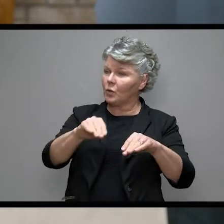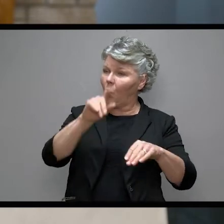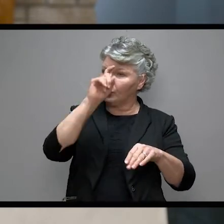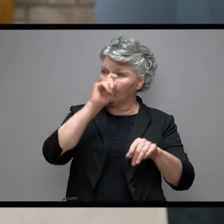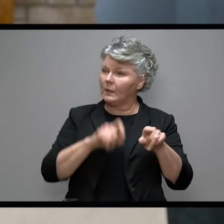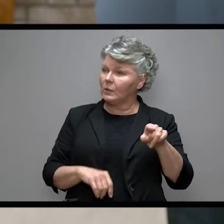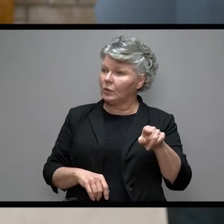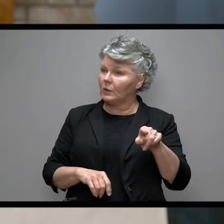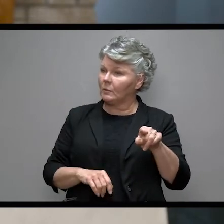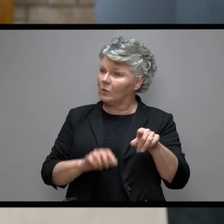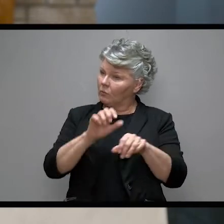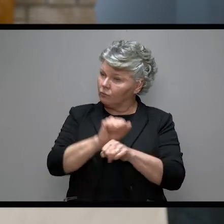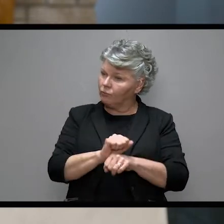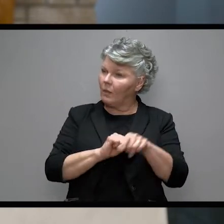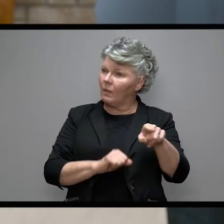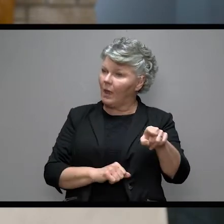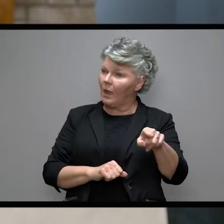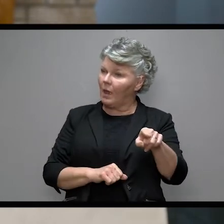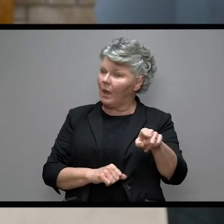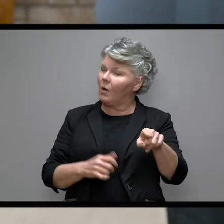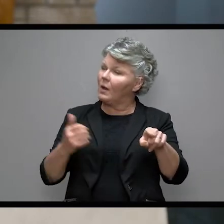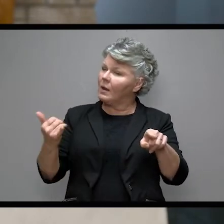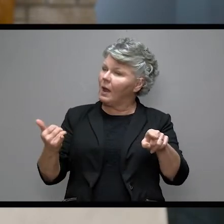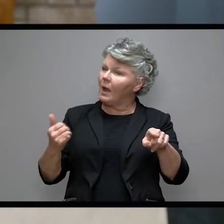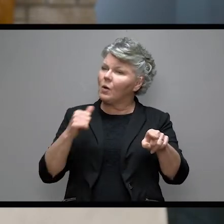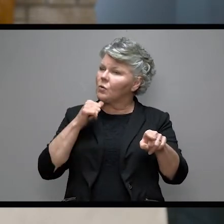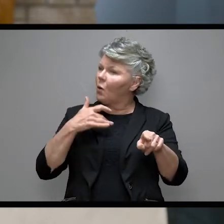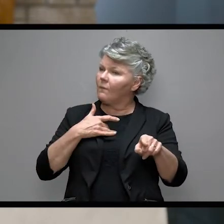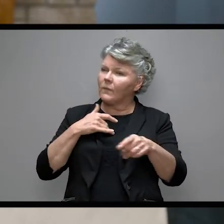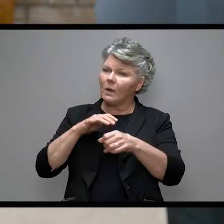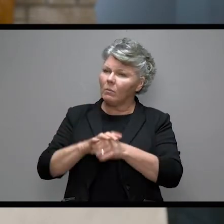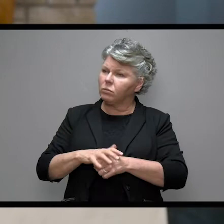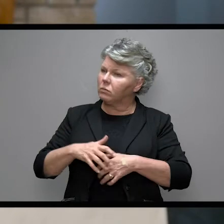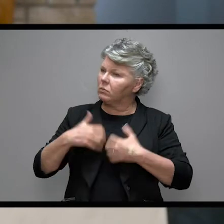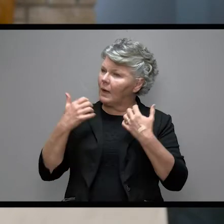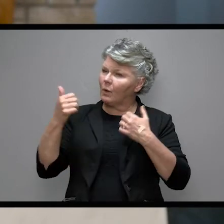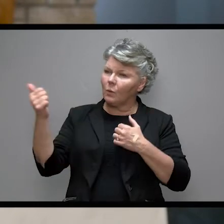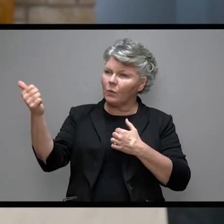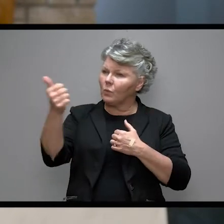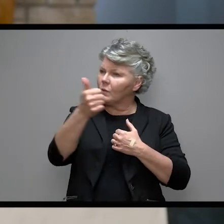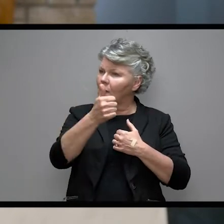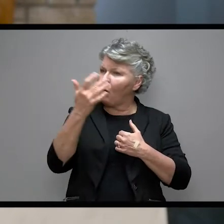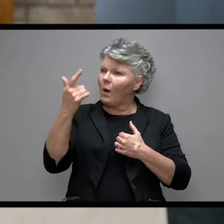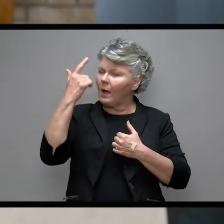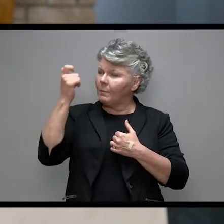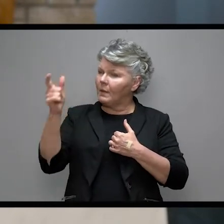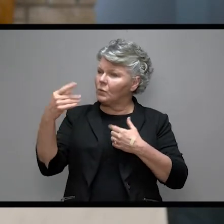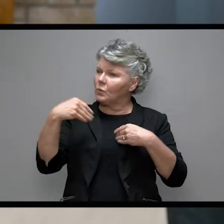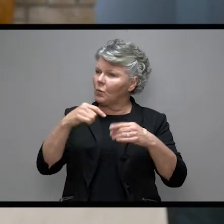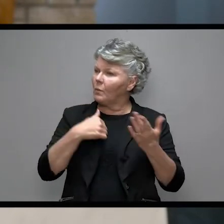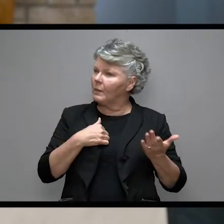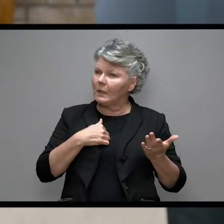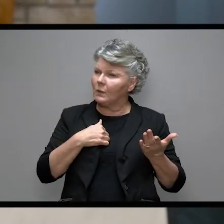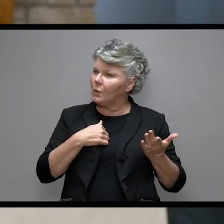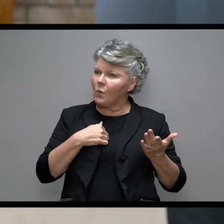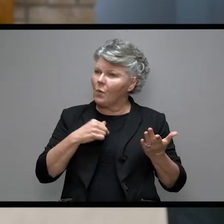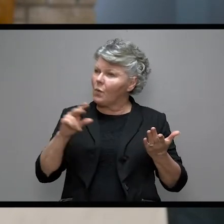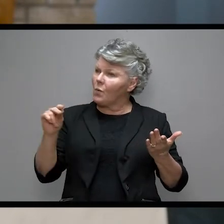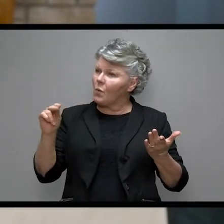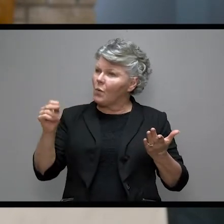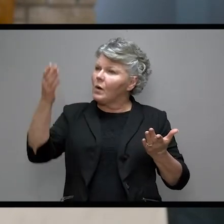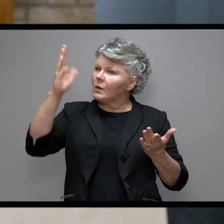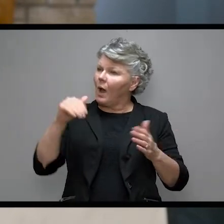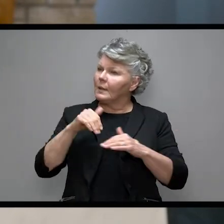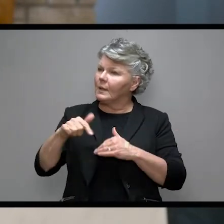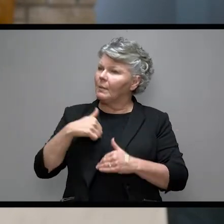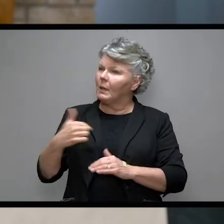Egypt and now do not be distressed or angry with yourselves because you sold me here for God